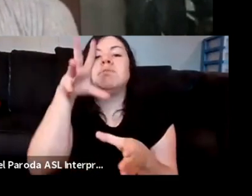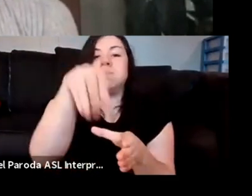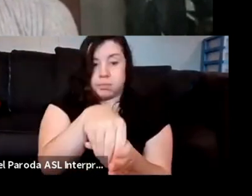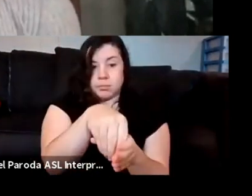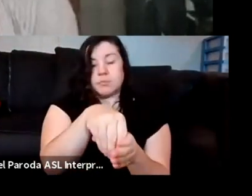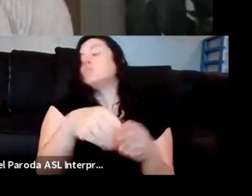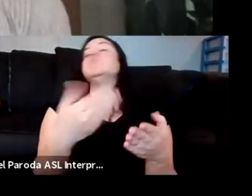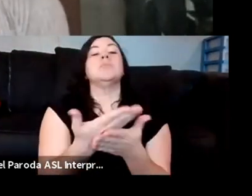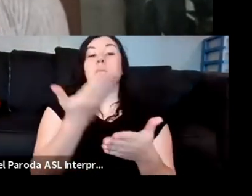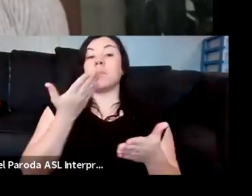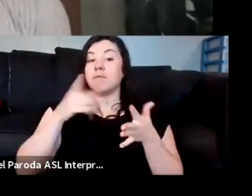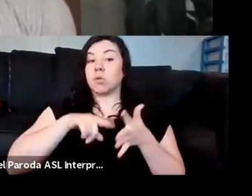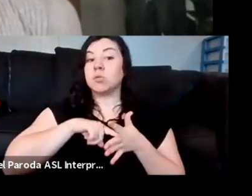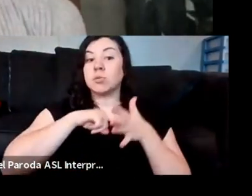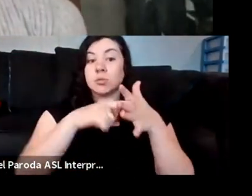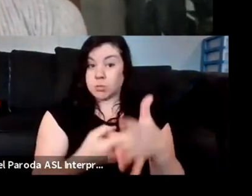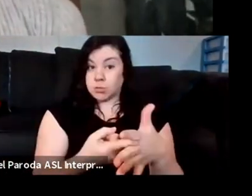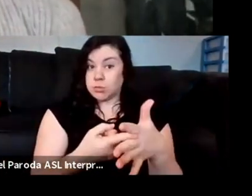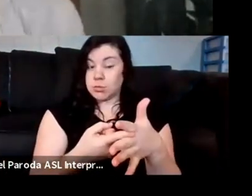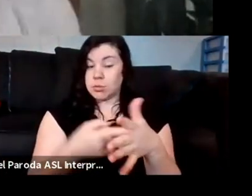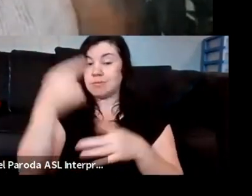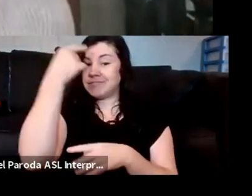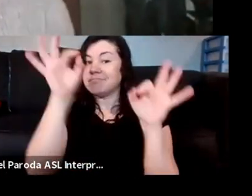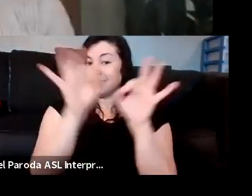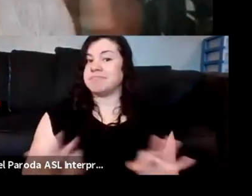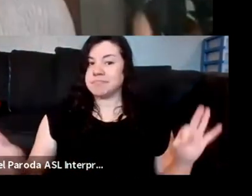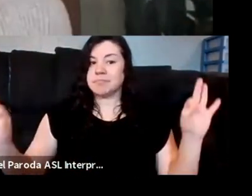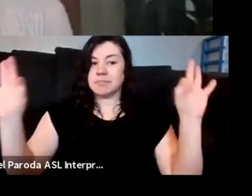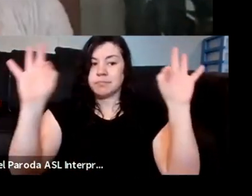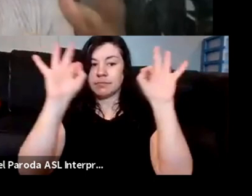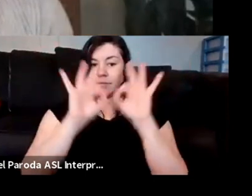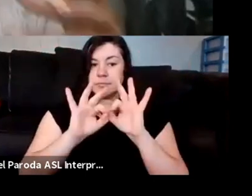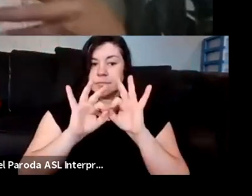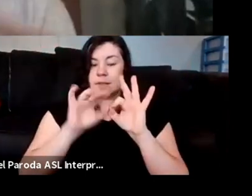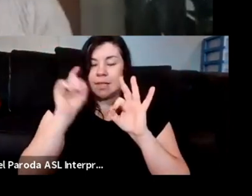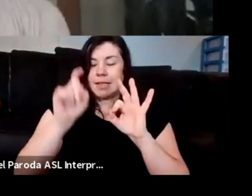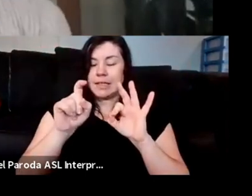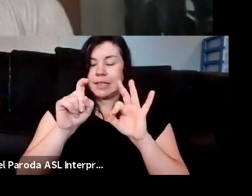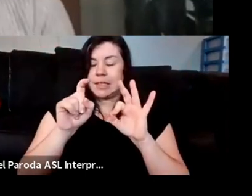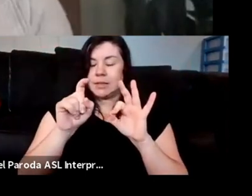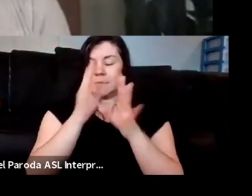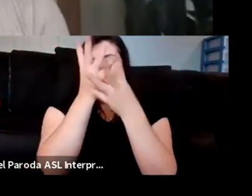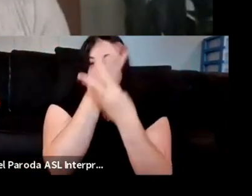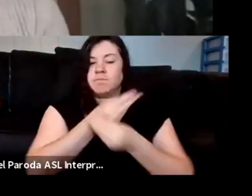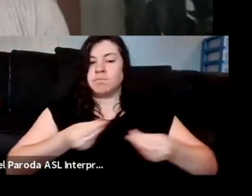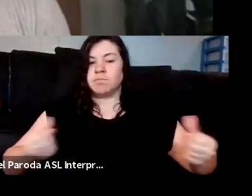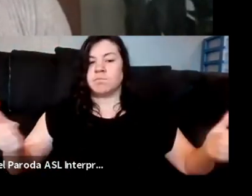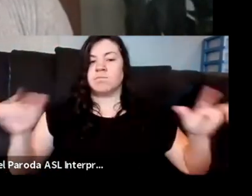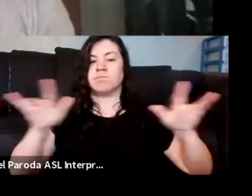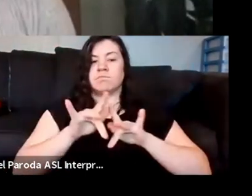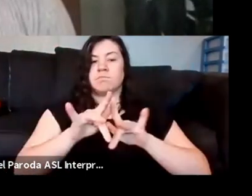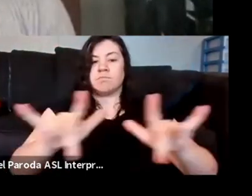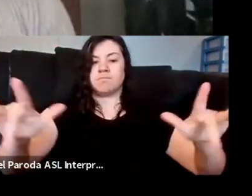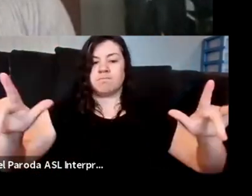meditative process, I think it's hugely important to clear, to clear. So before we can kind of settle and land within the